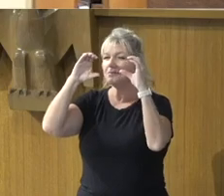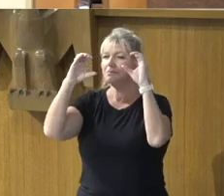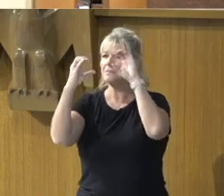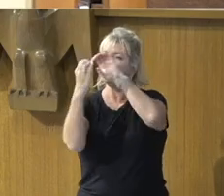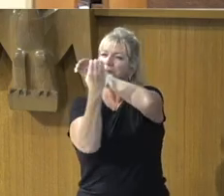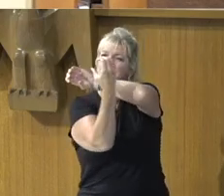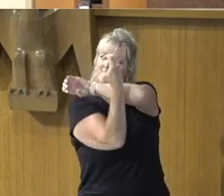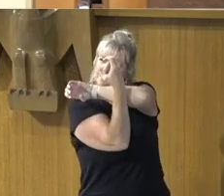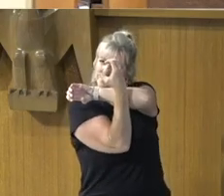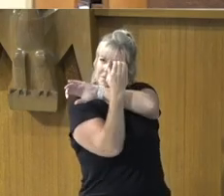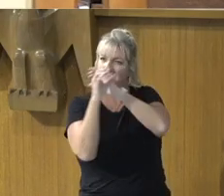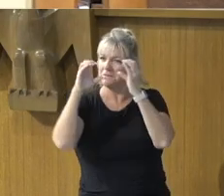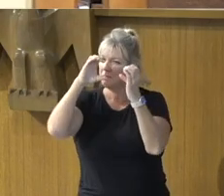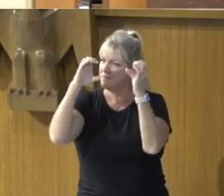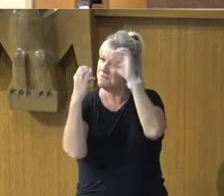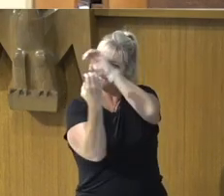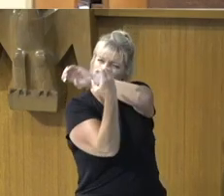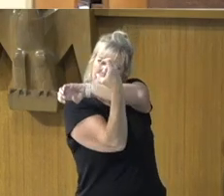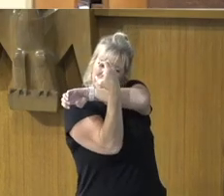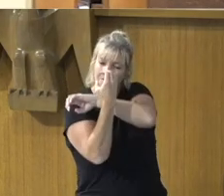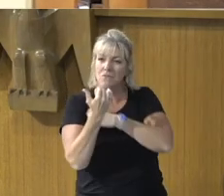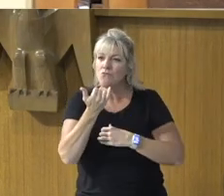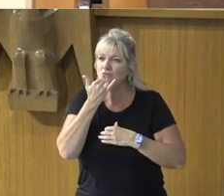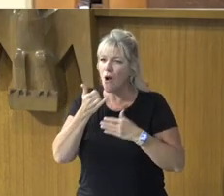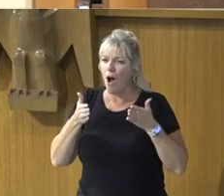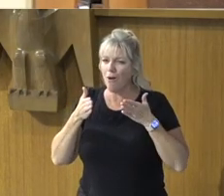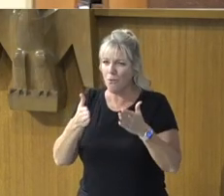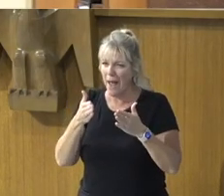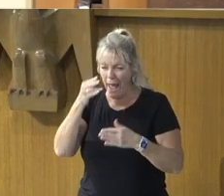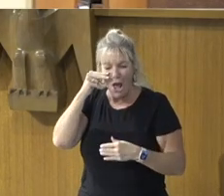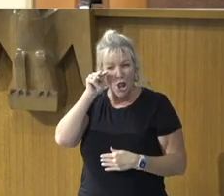Through the wrong end of the binoculars,